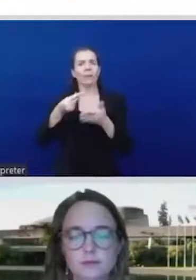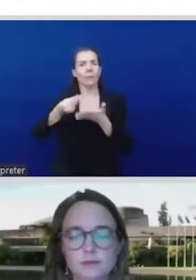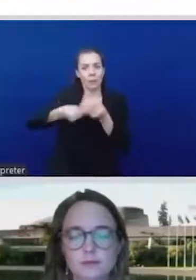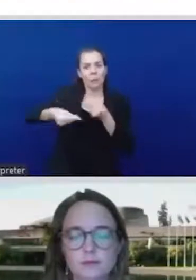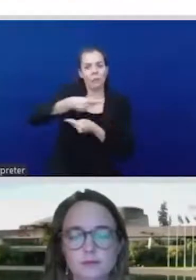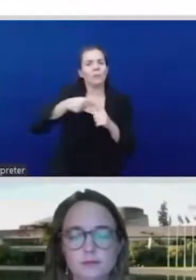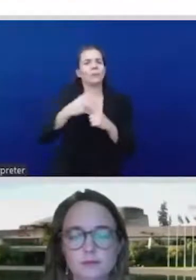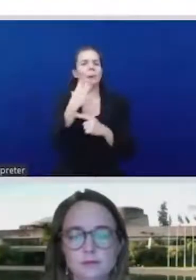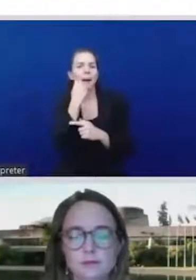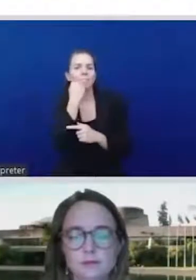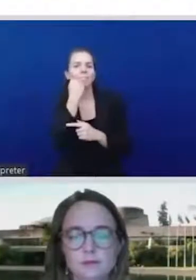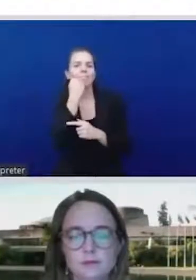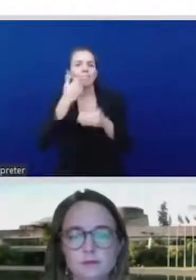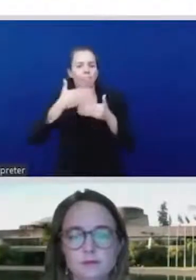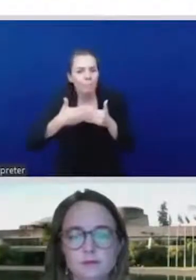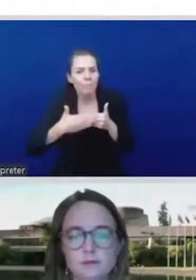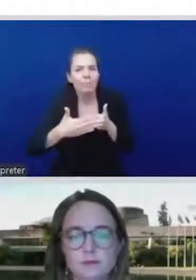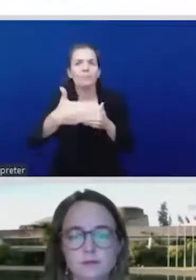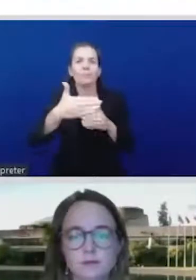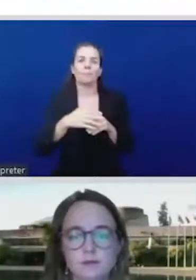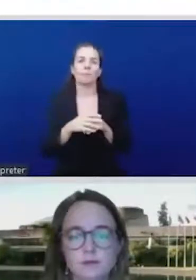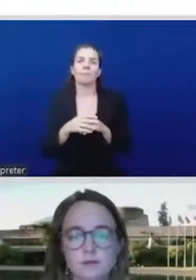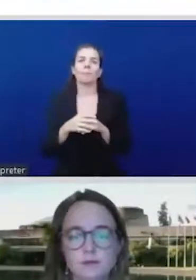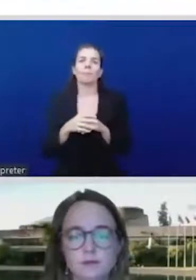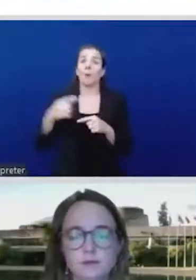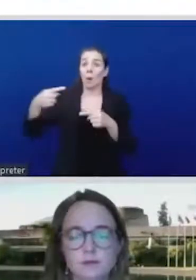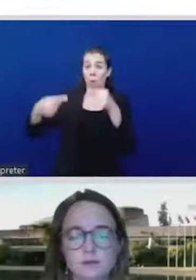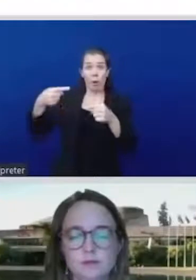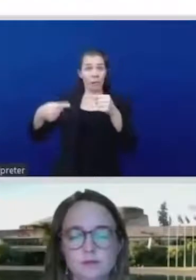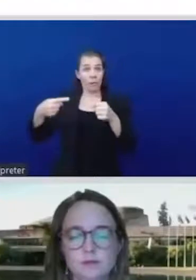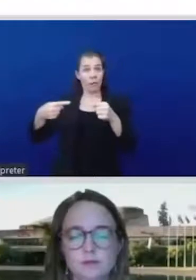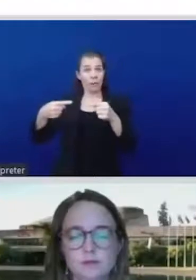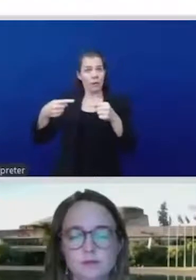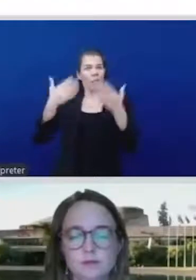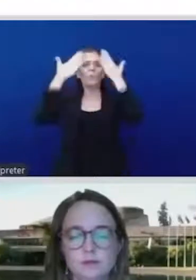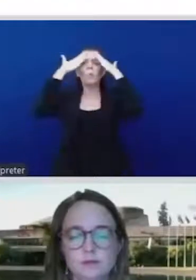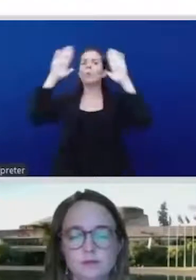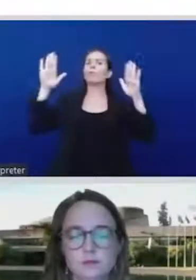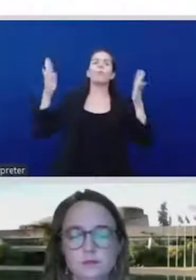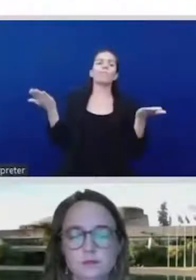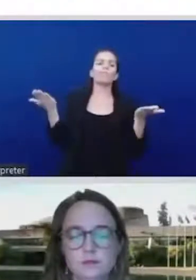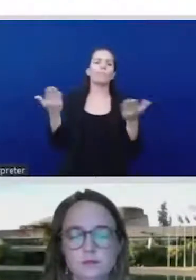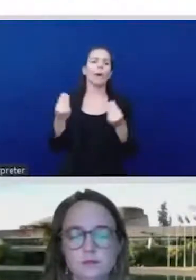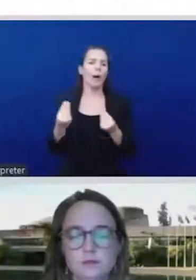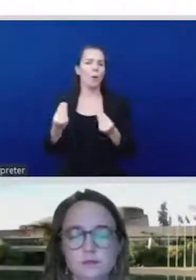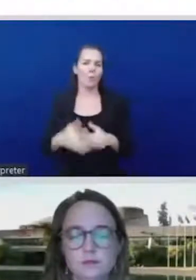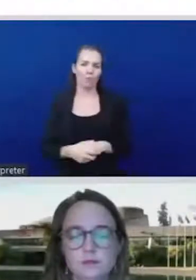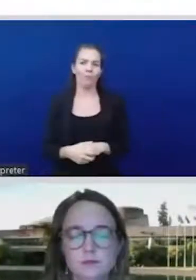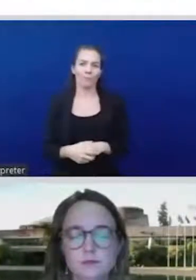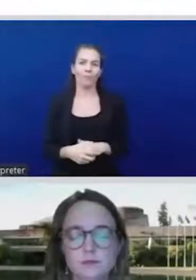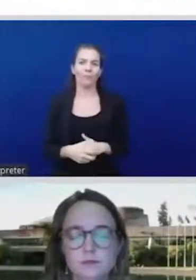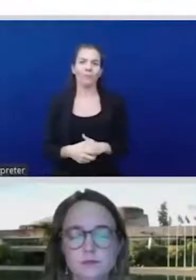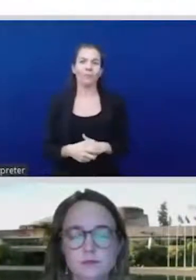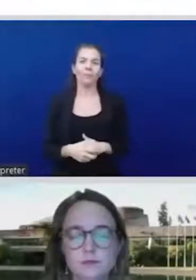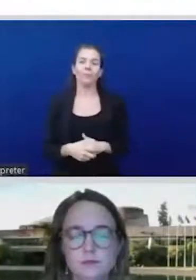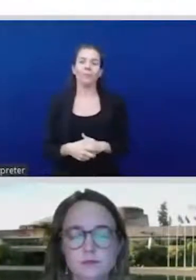people-centered. Now, it could still be rhetoric, but at some level, I think the pandemic has really unearthed the underbelly of what this capitalist economy